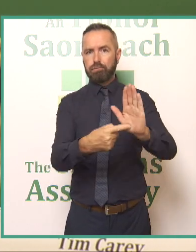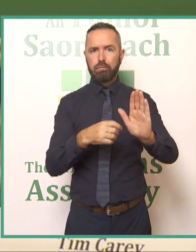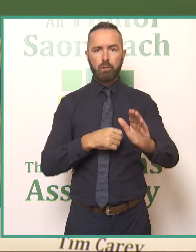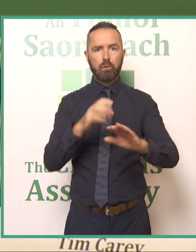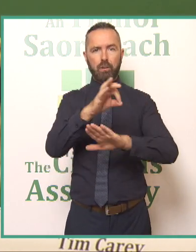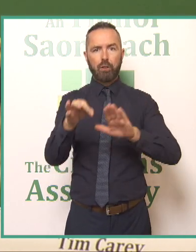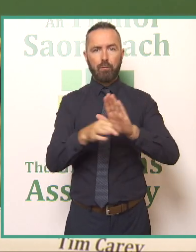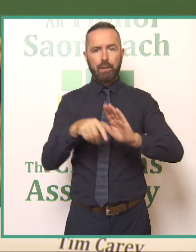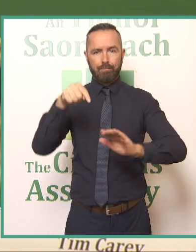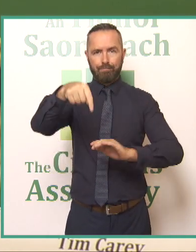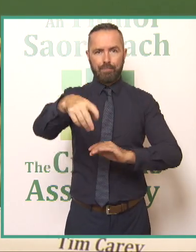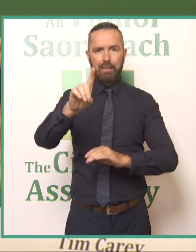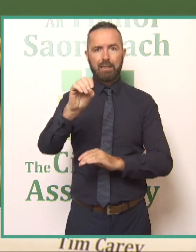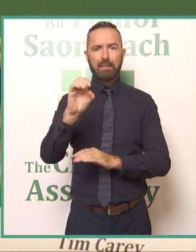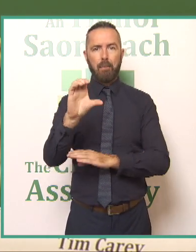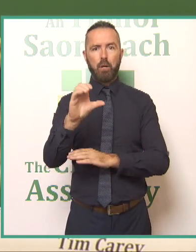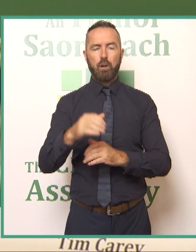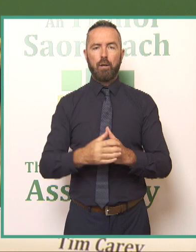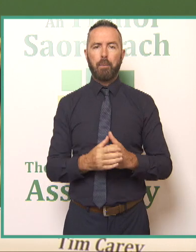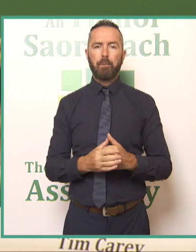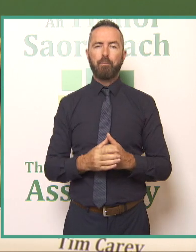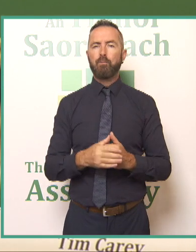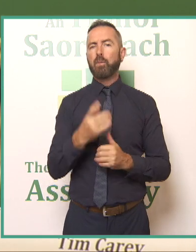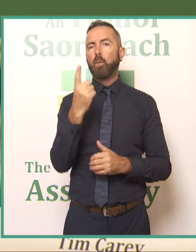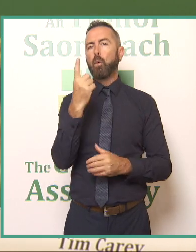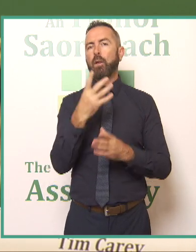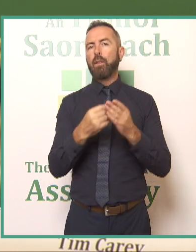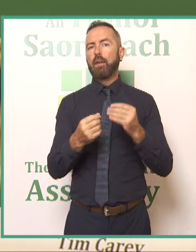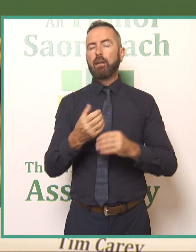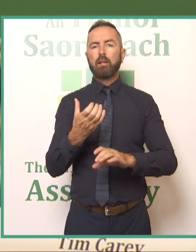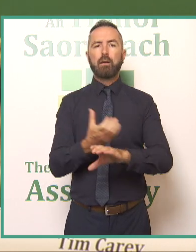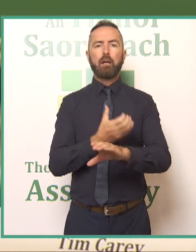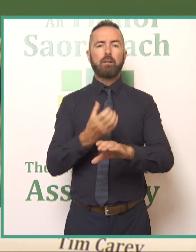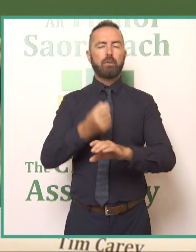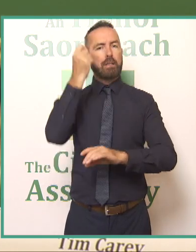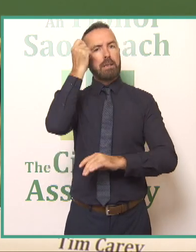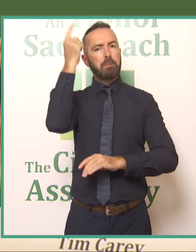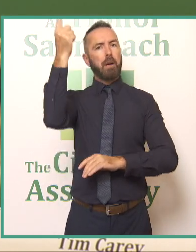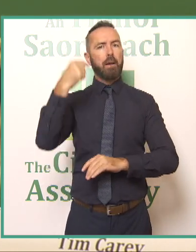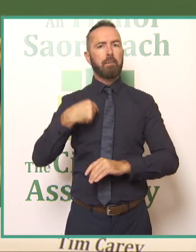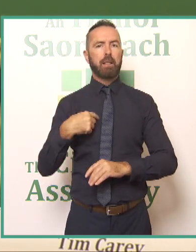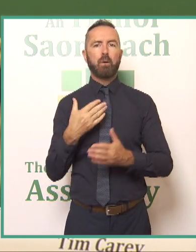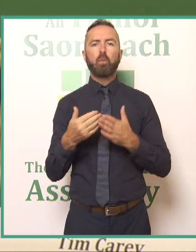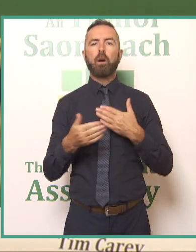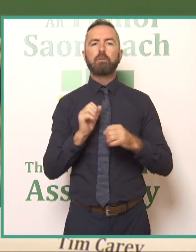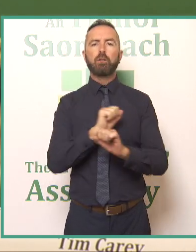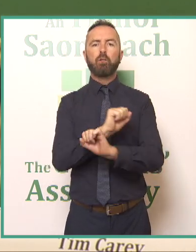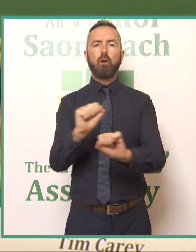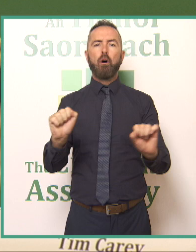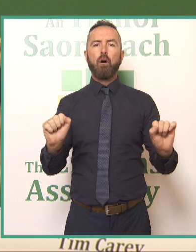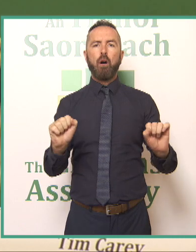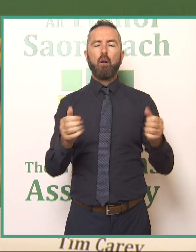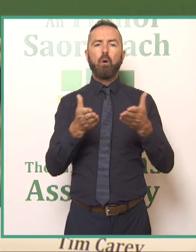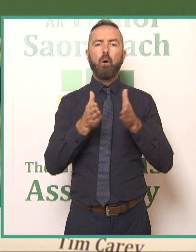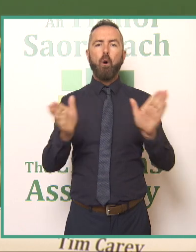and one thing that continues to inspire me about this process is everyone's openness to change their minds